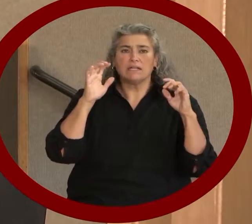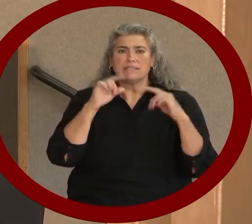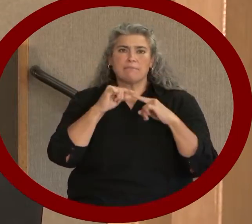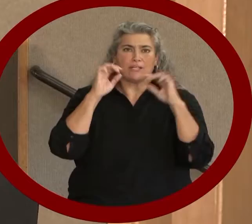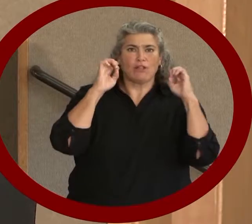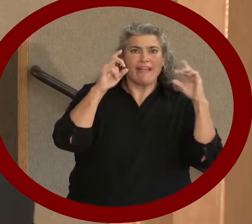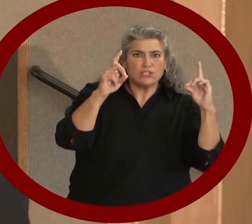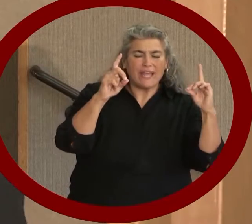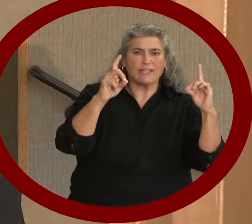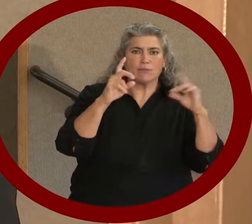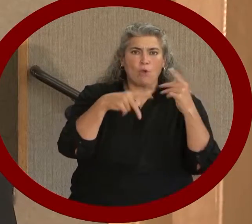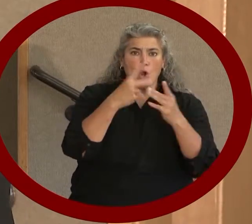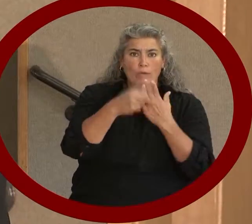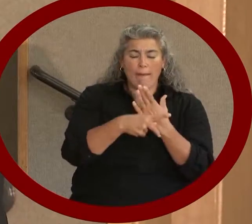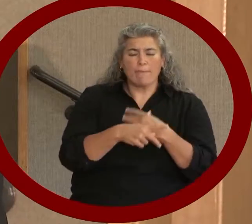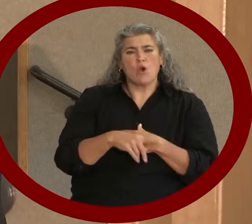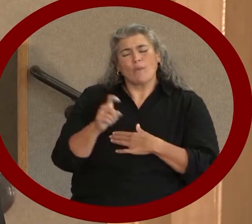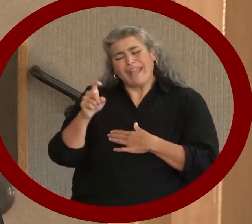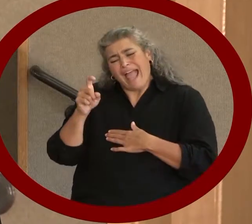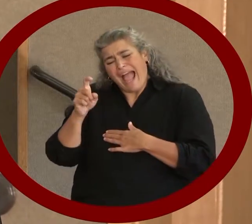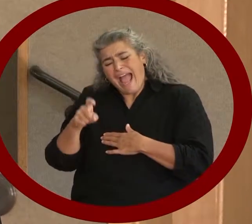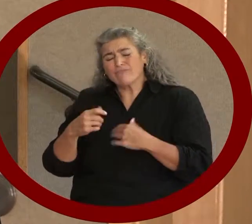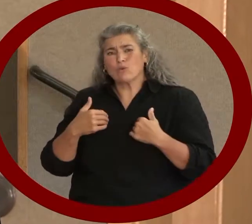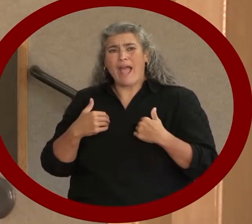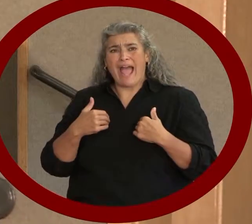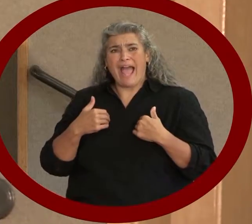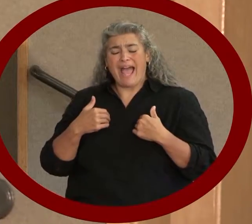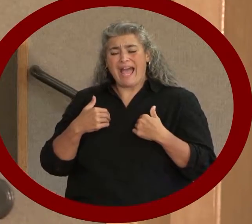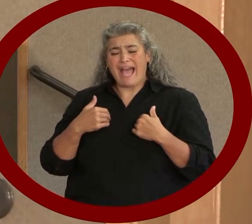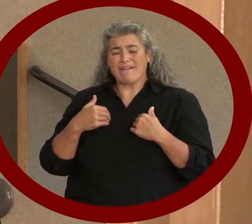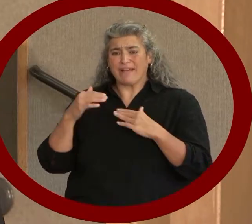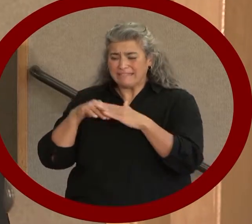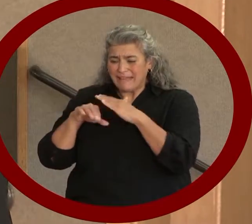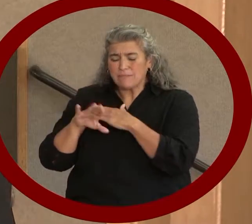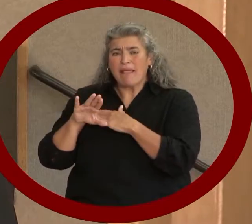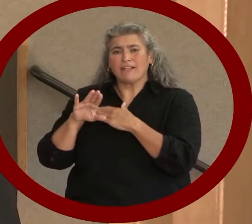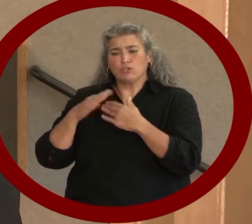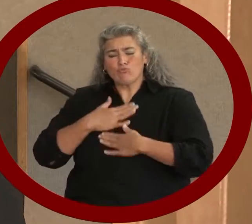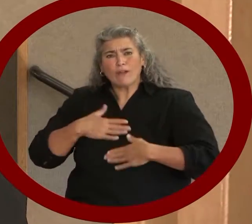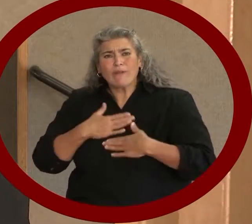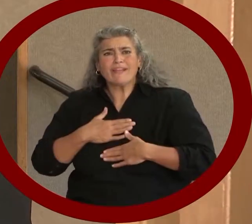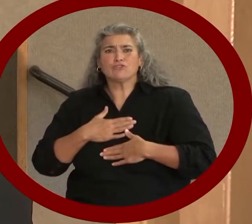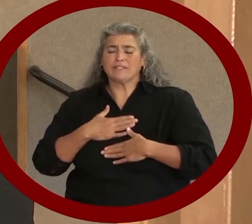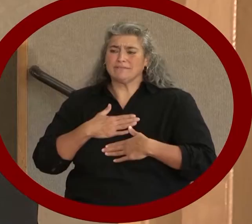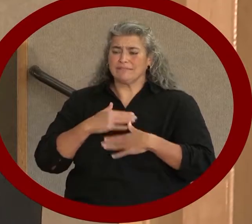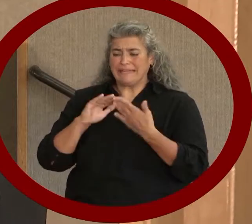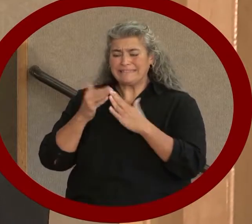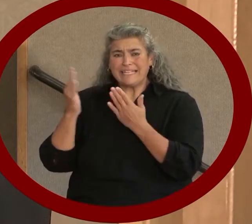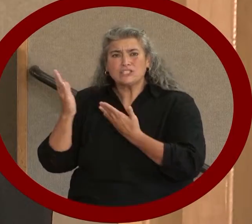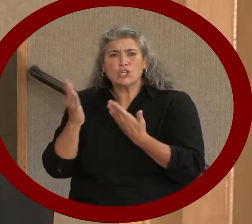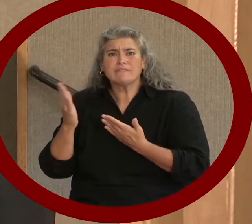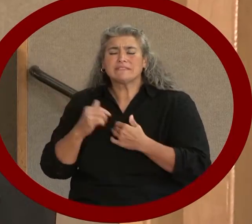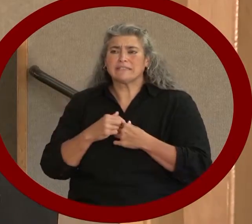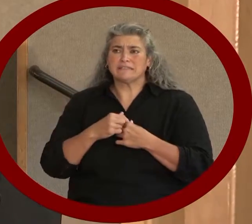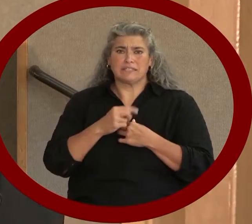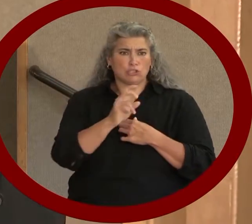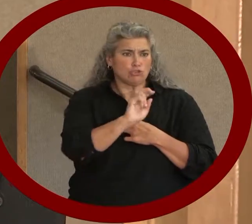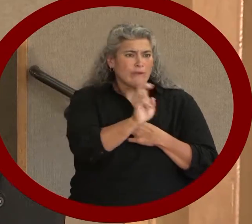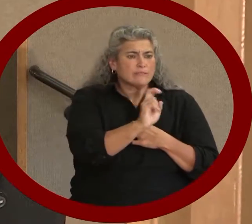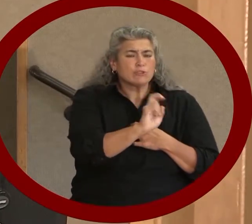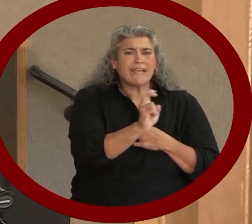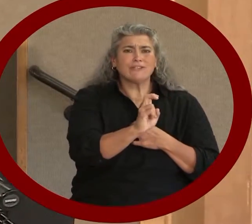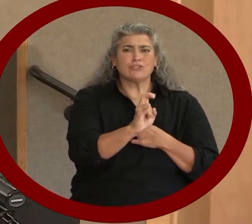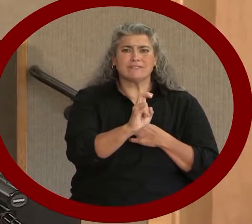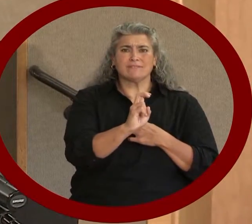have to have a world-class accessibility to recreation, city services, transportation, and community